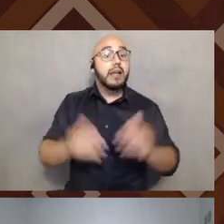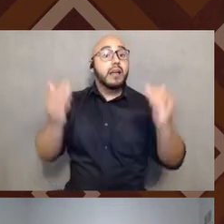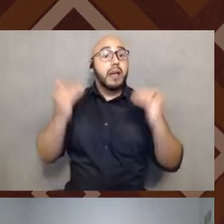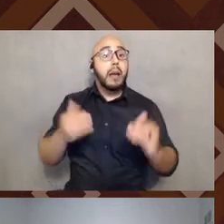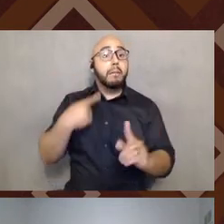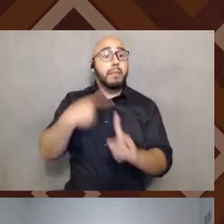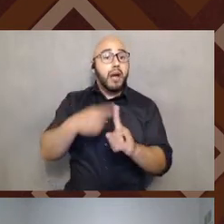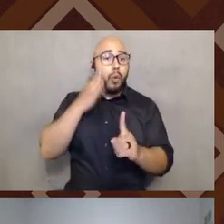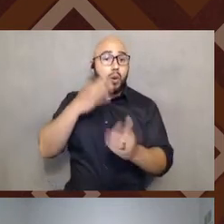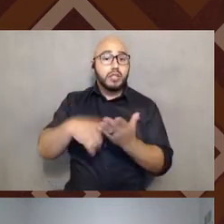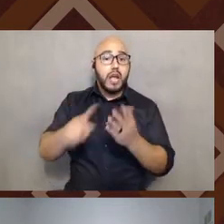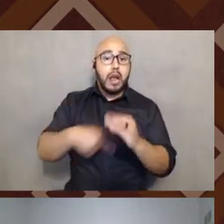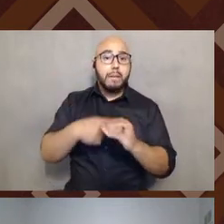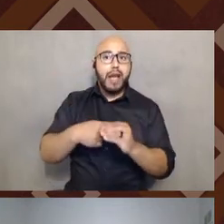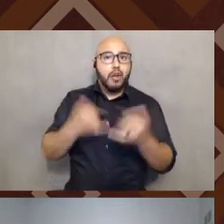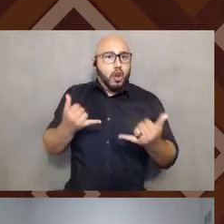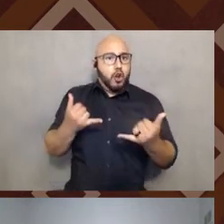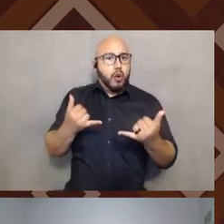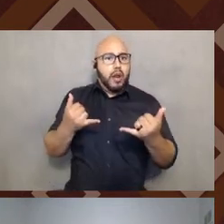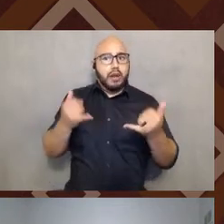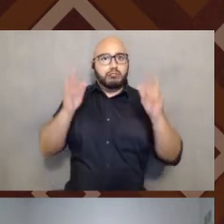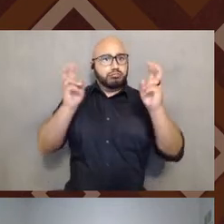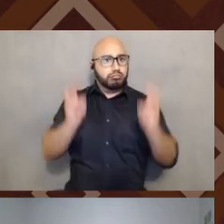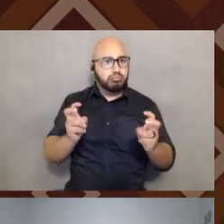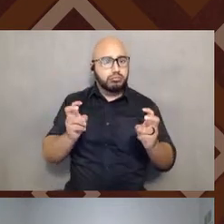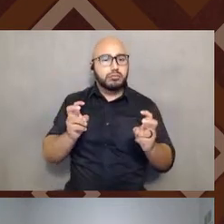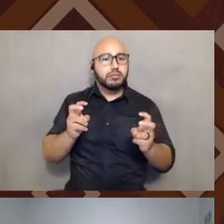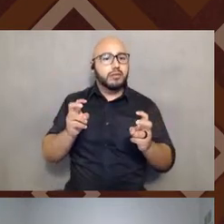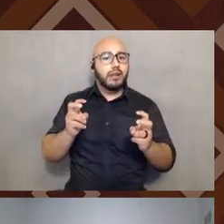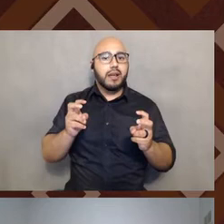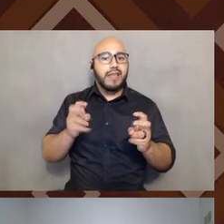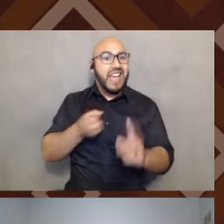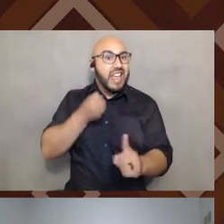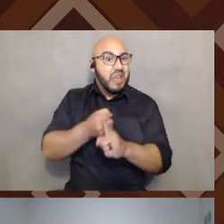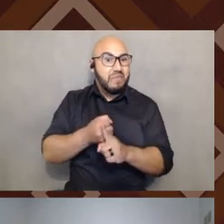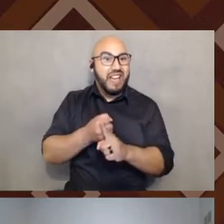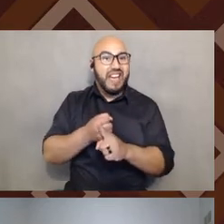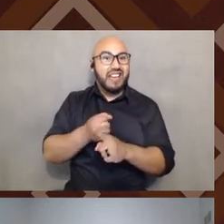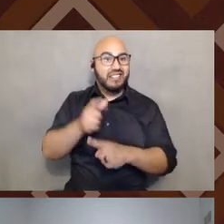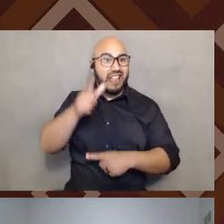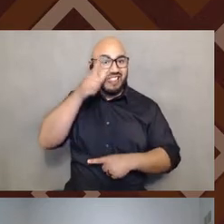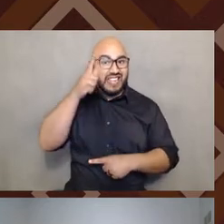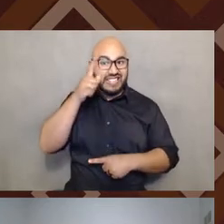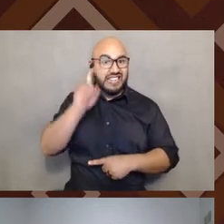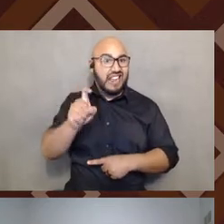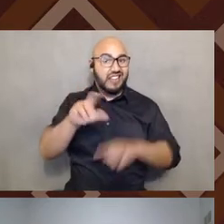are impacting Latinx communities, particularly around immigration, education, gender, and language.